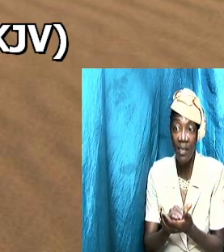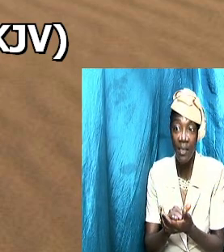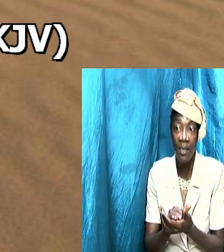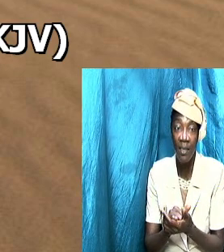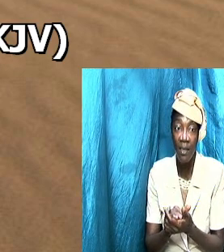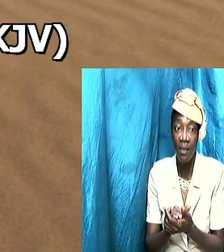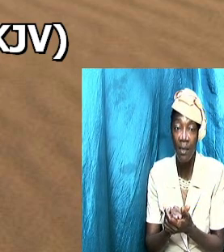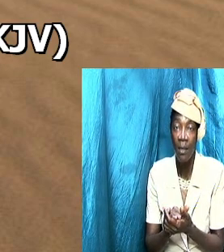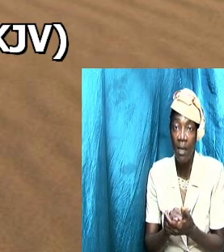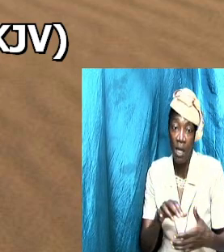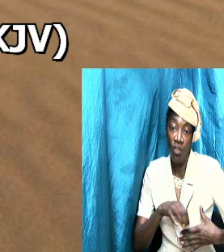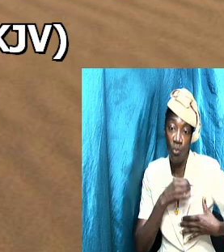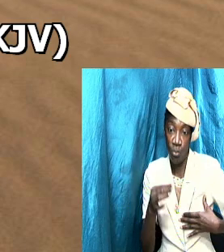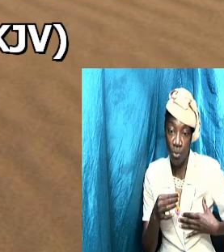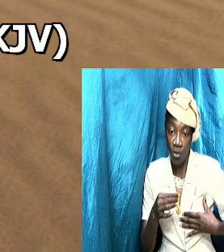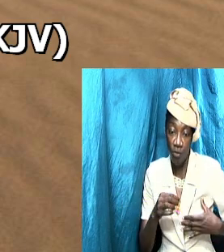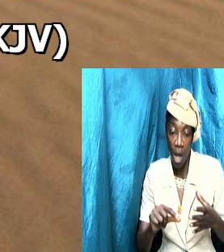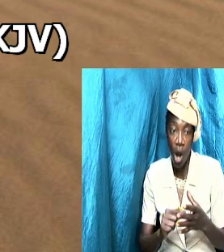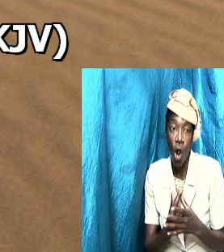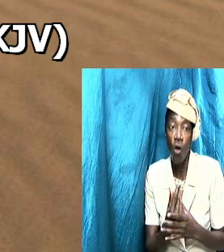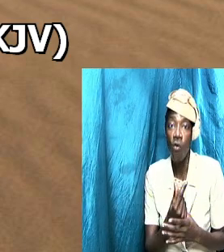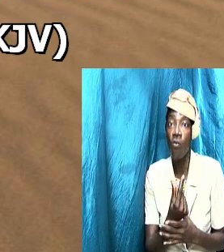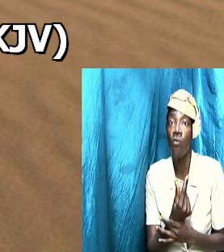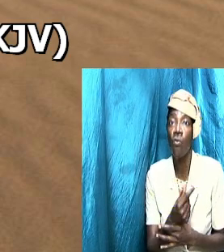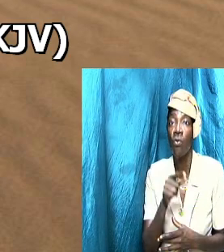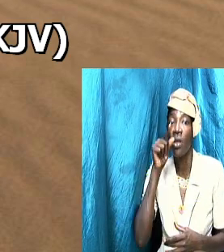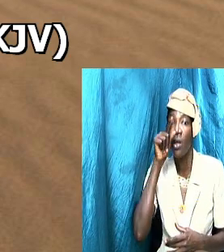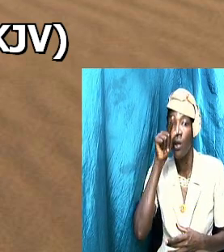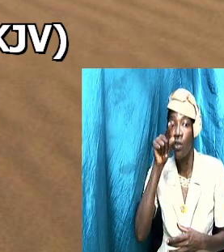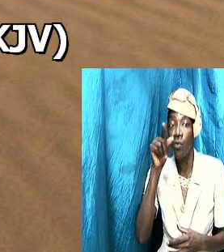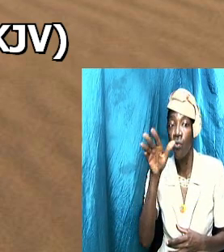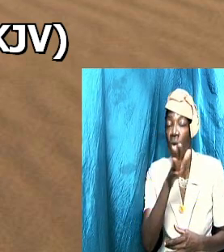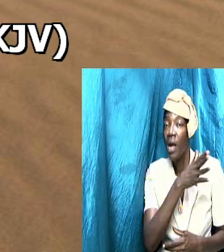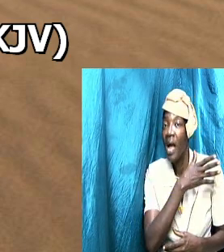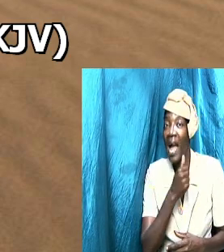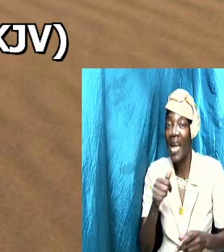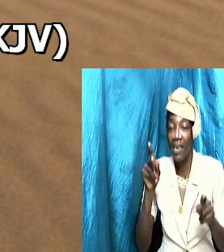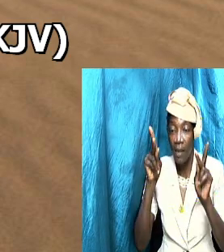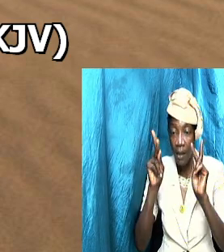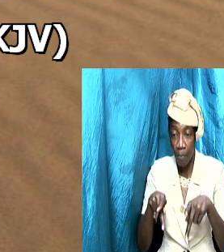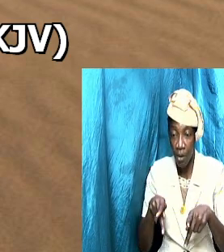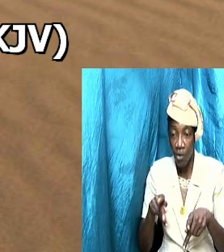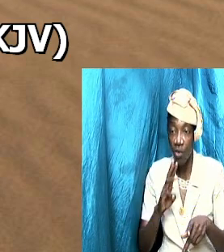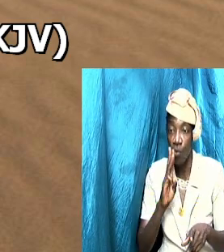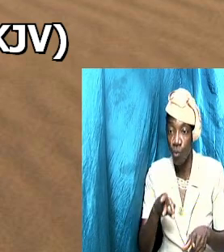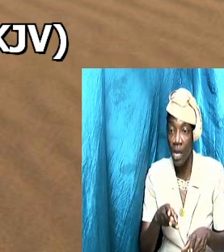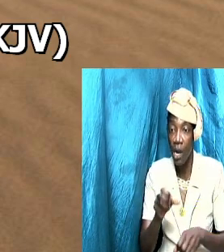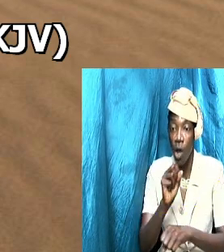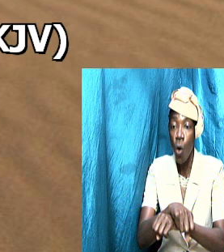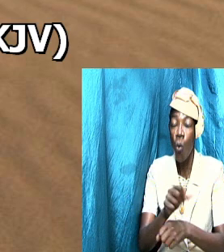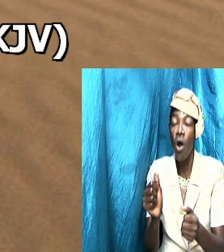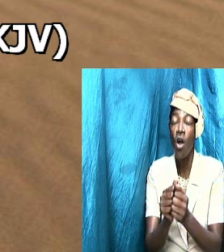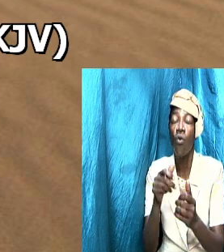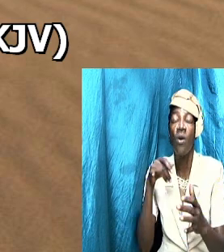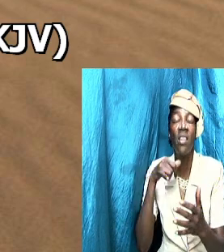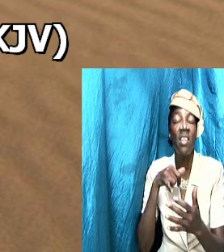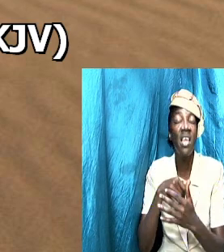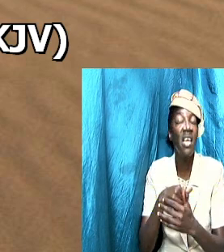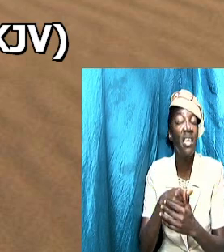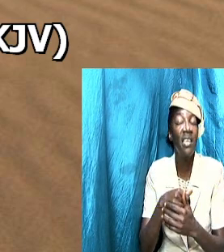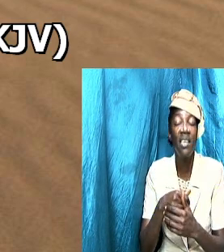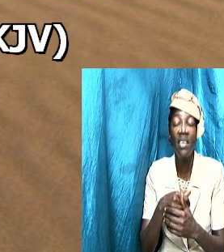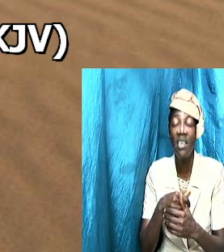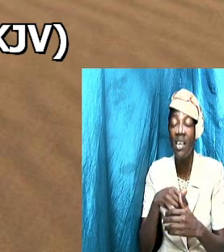spiritual maturity you and the person will deal with it in a